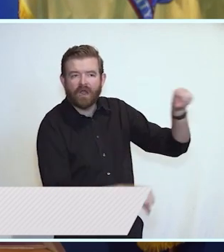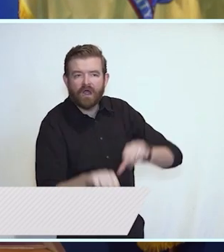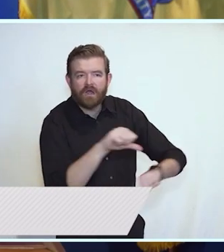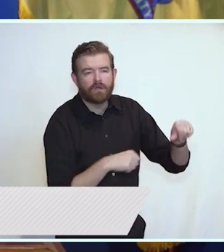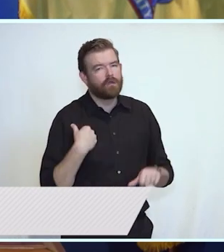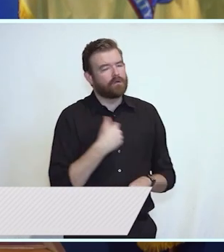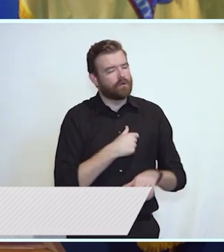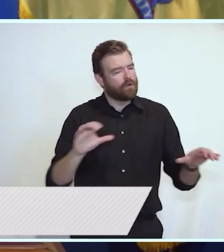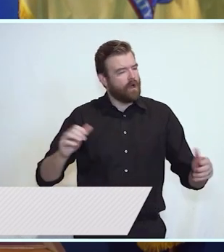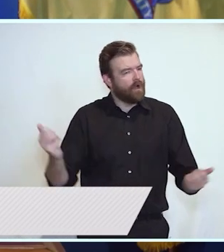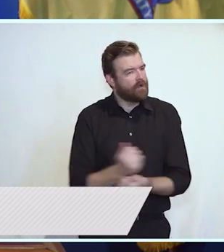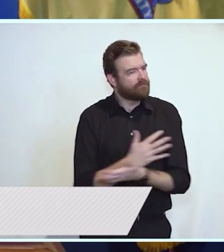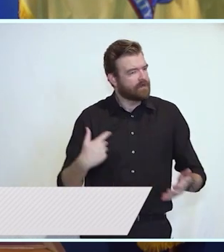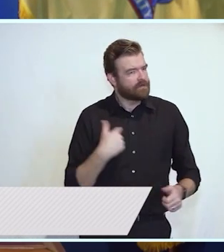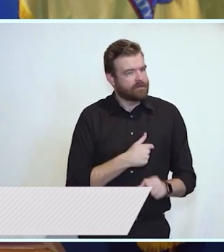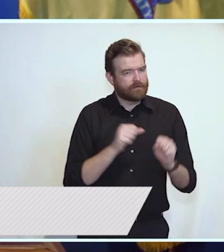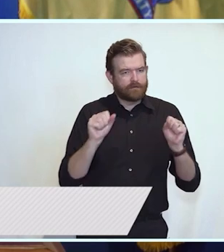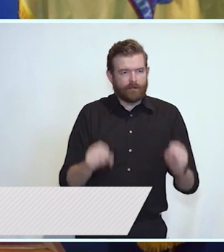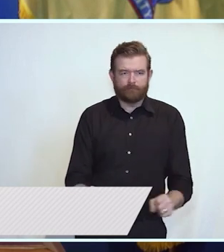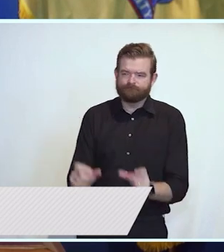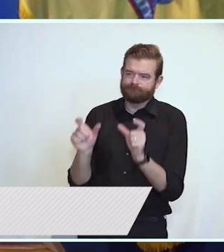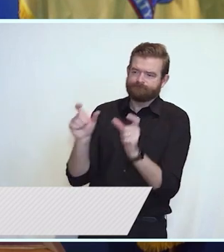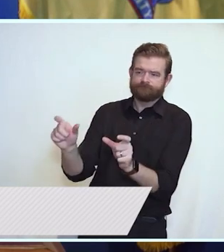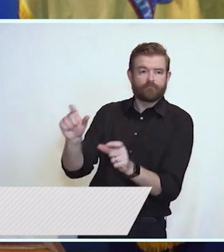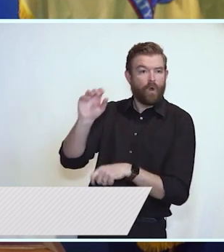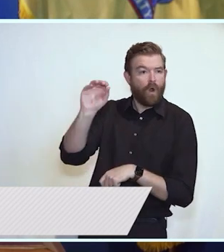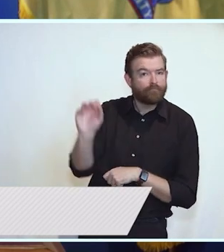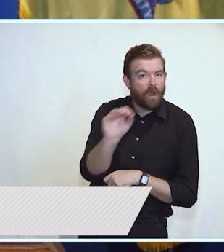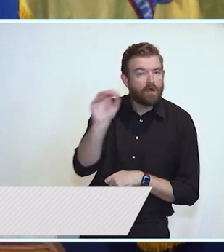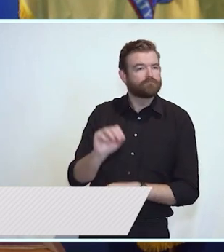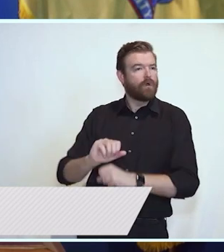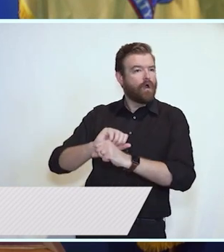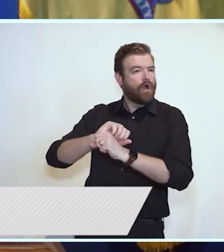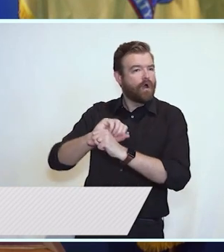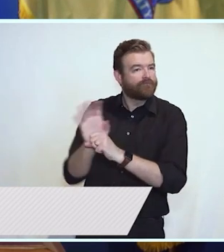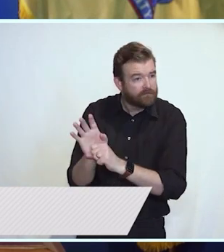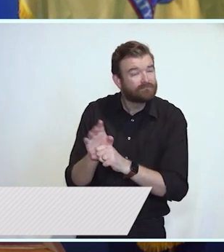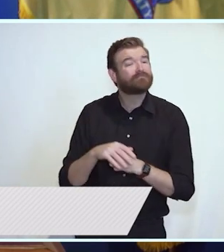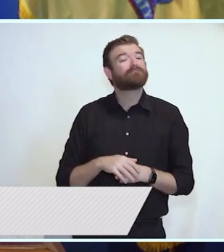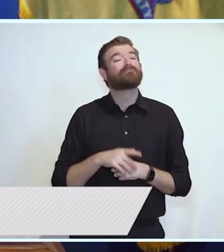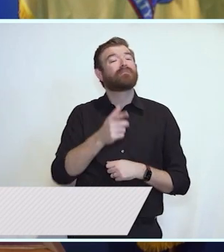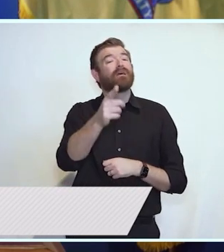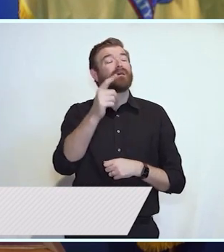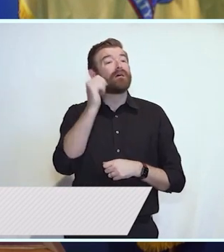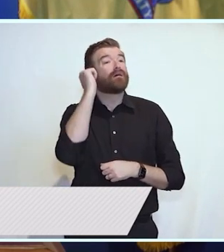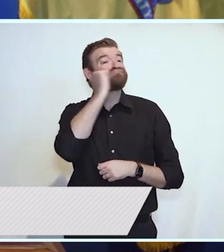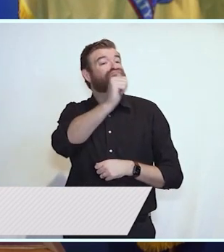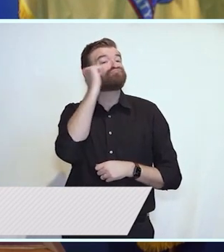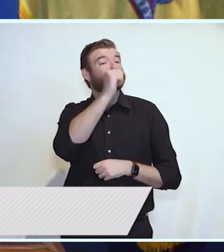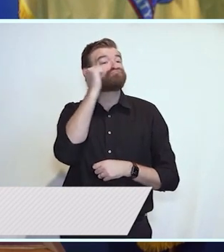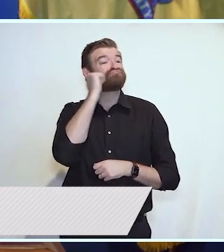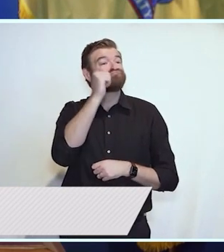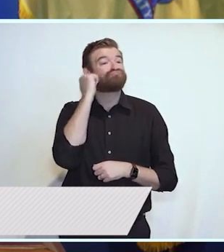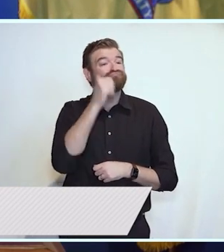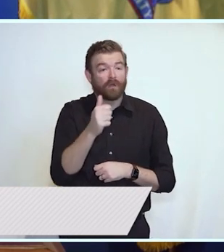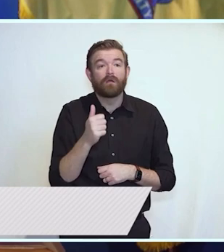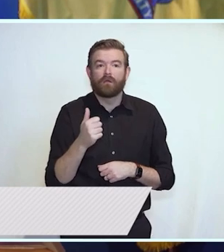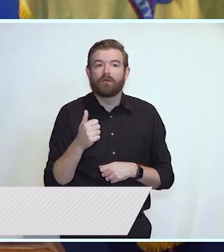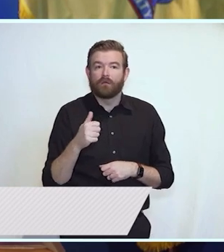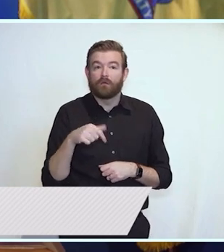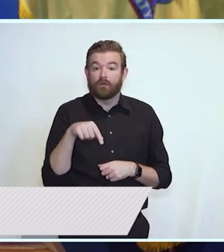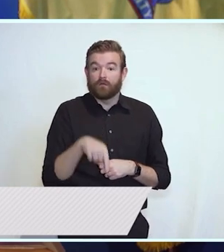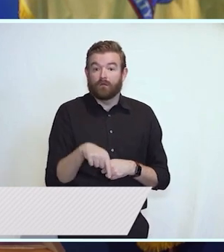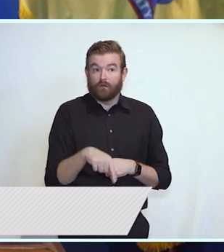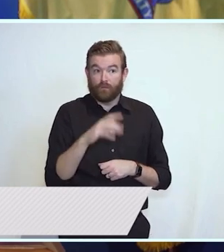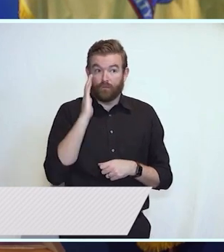and put COVID behind us. In your day-to-day lives, this step won't bring really any changes. But it is vital to